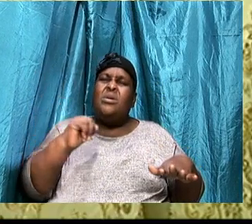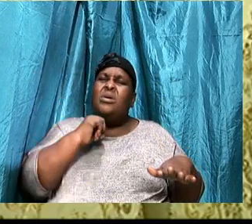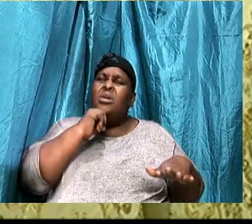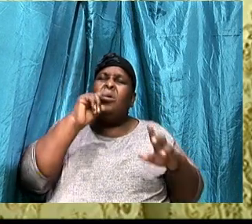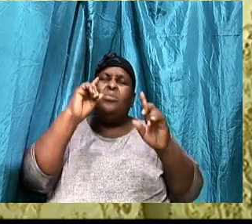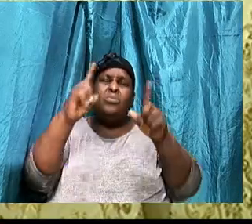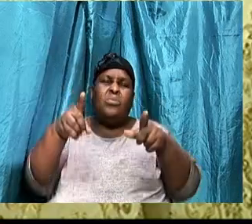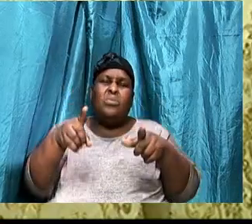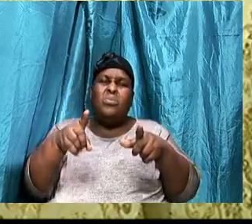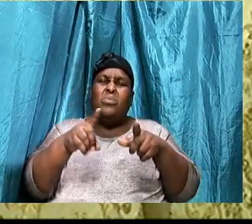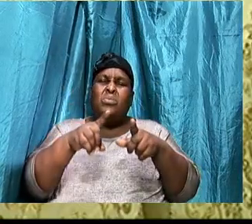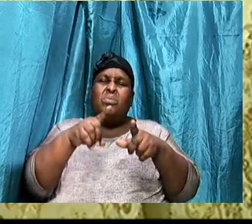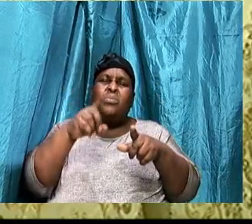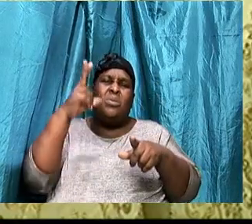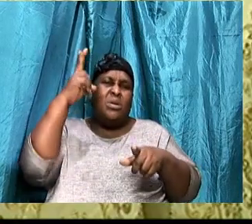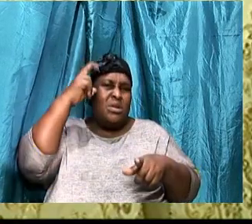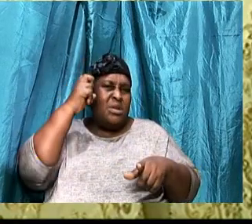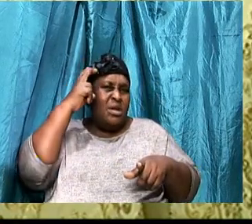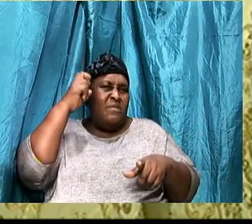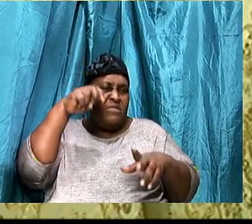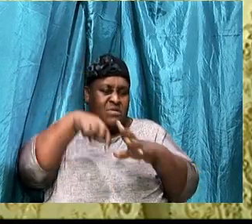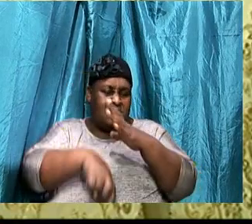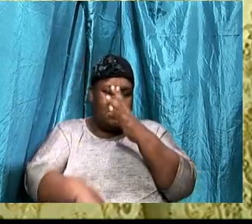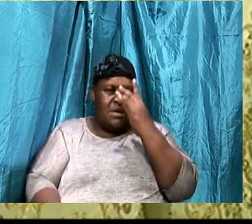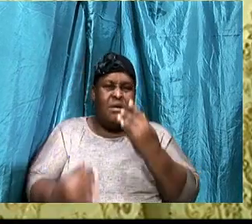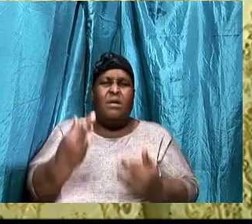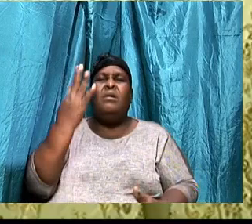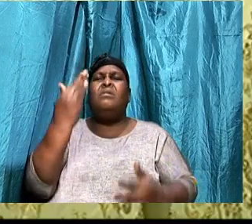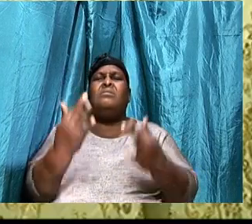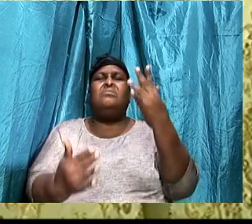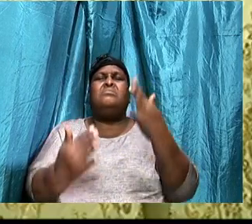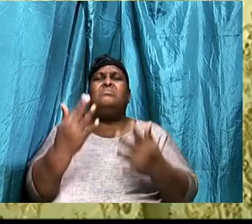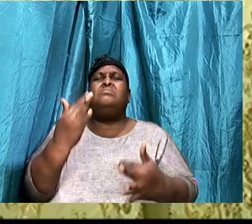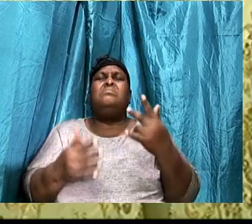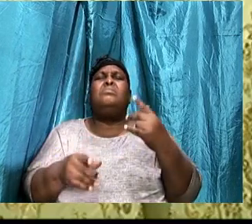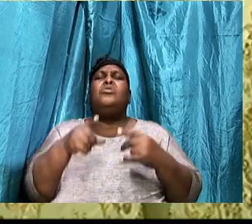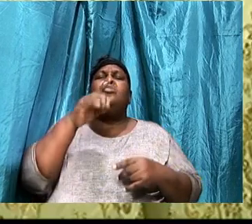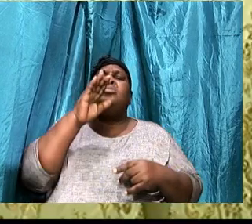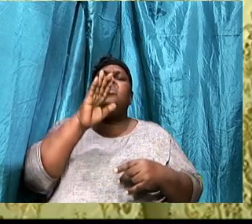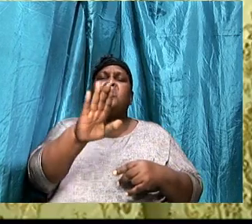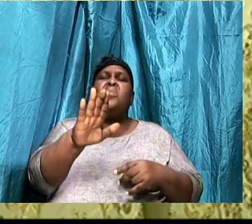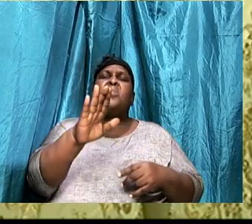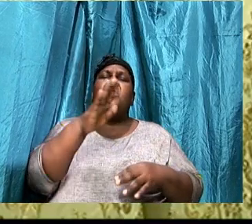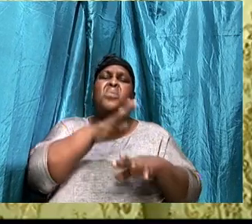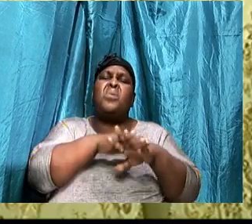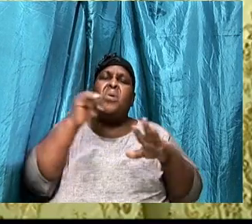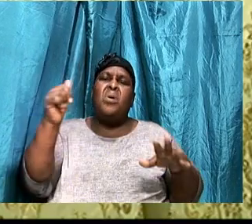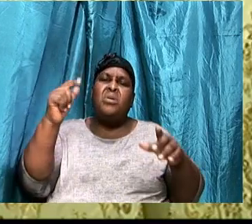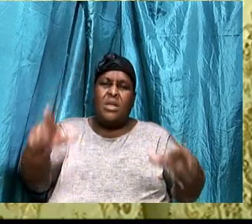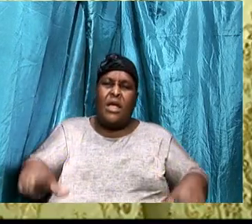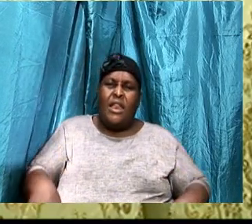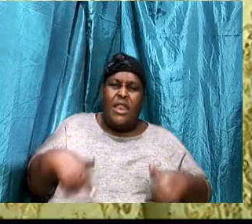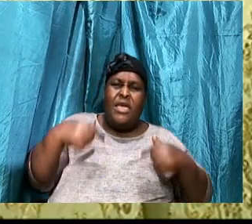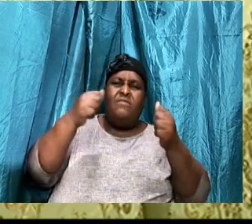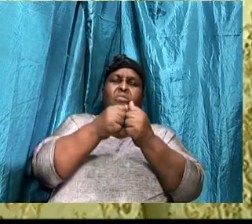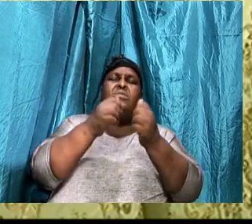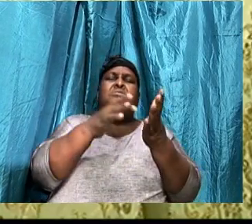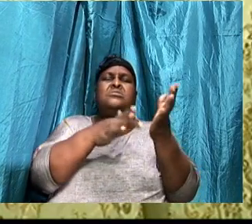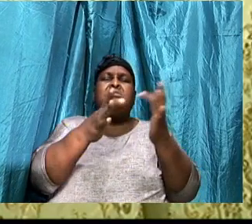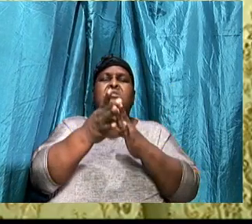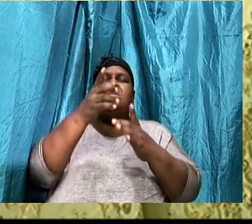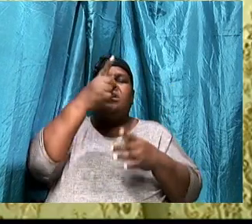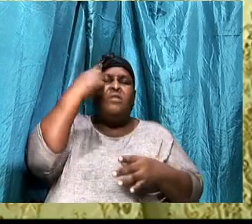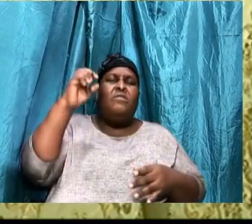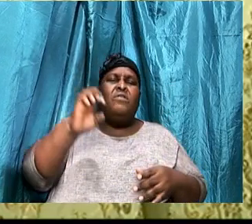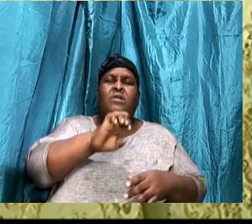devil's hell, Your calling is that, You should dwell with him, Forevermore, In